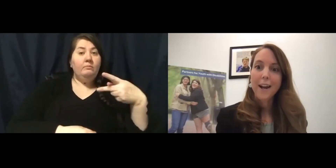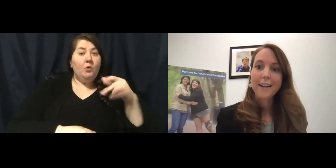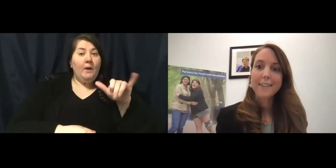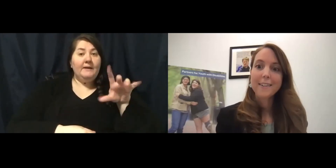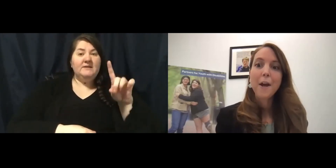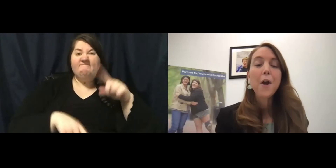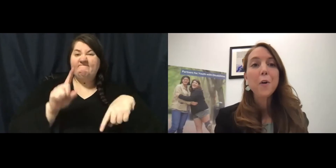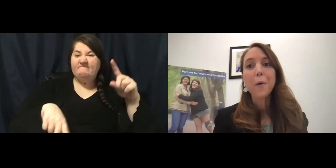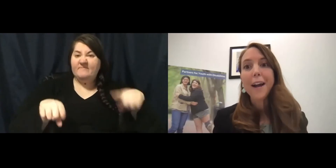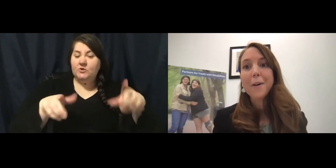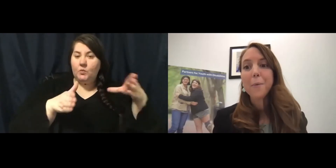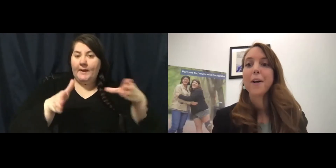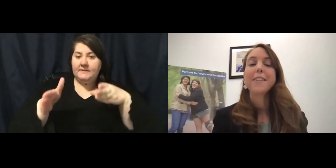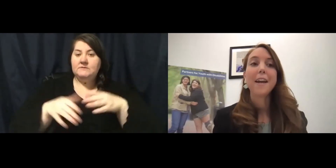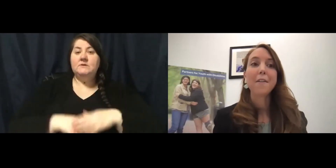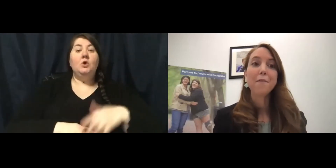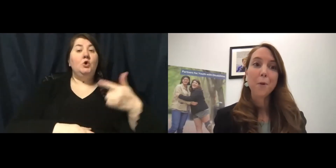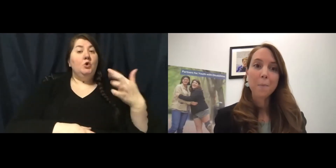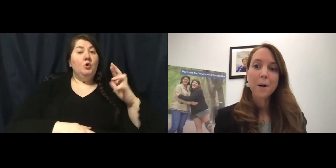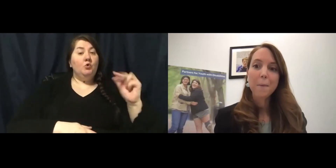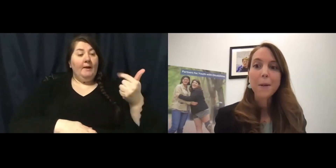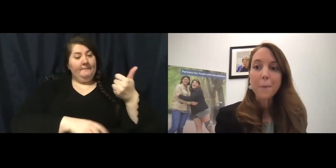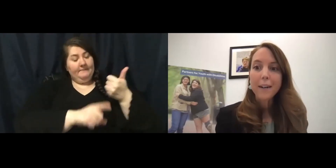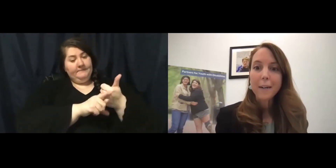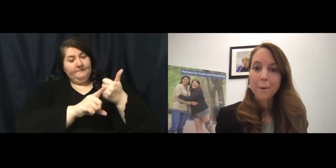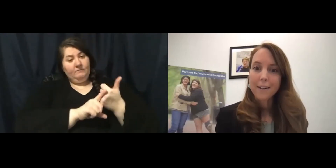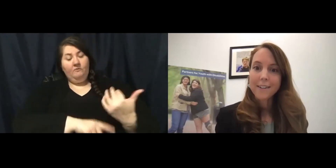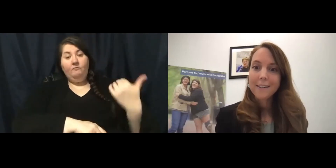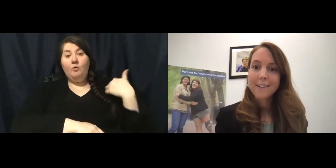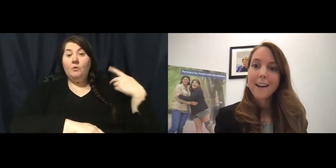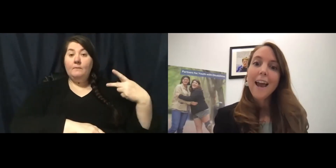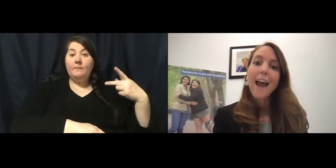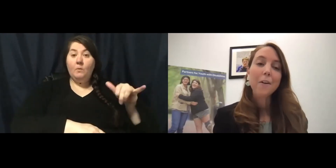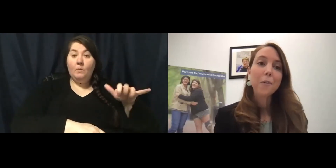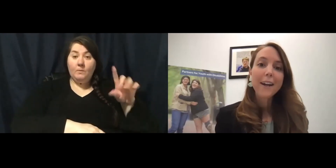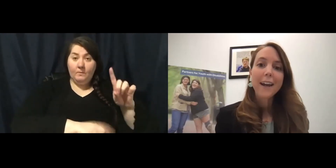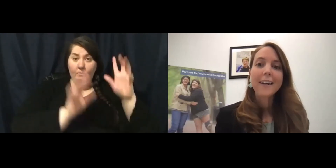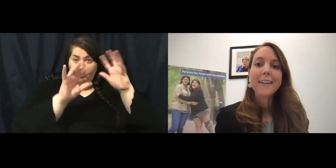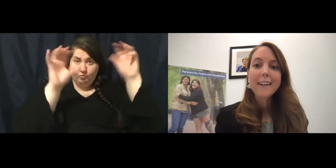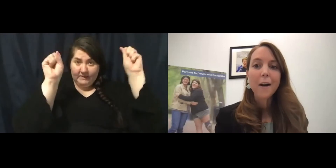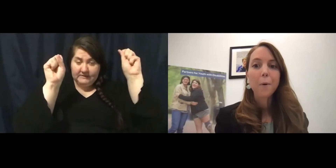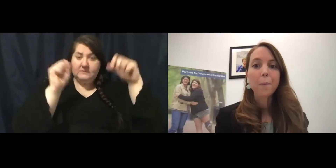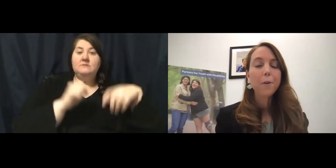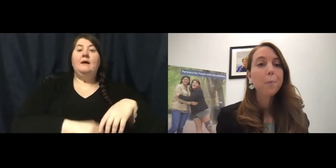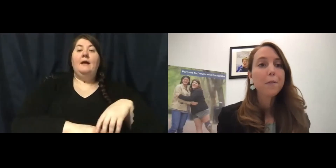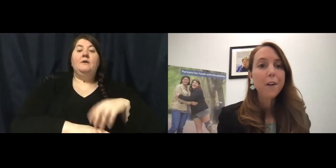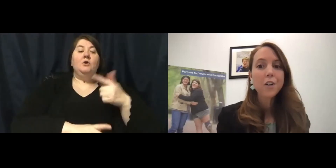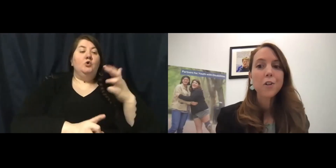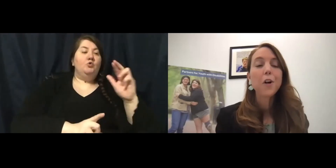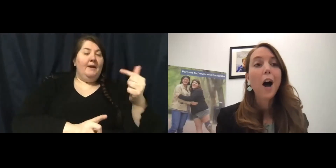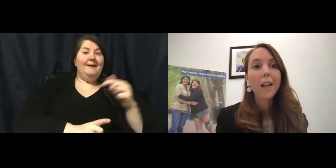ways. Greg was a former PYD president and Greg and Anita were both